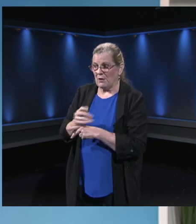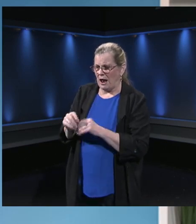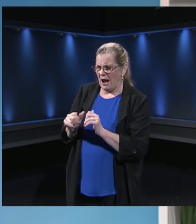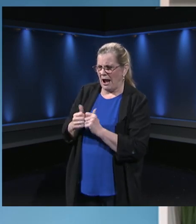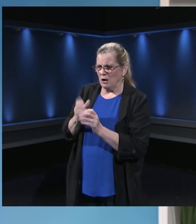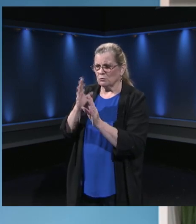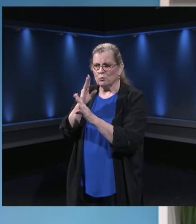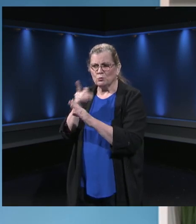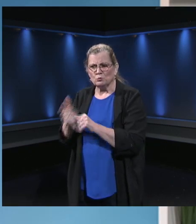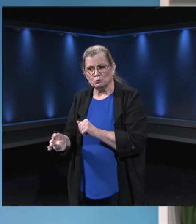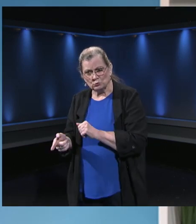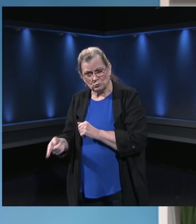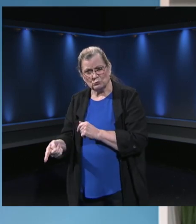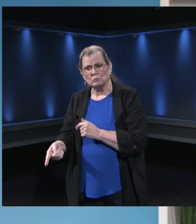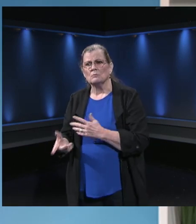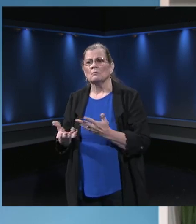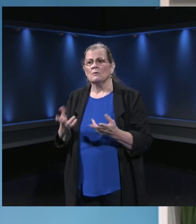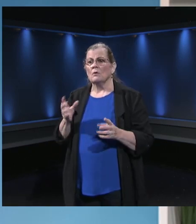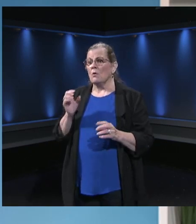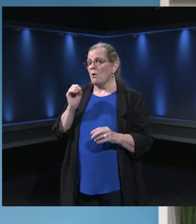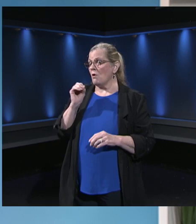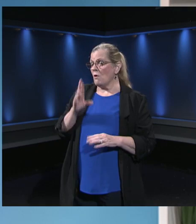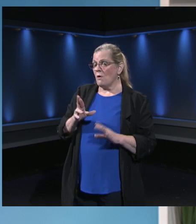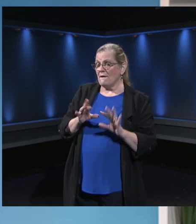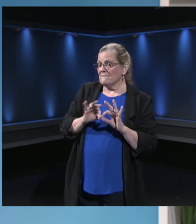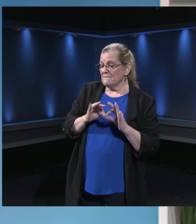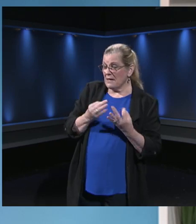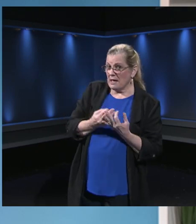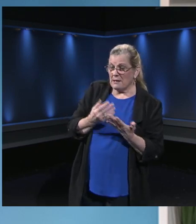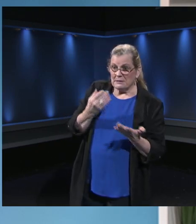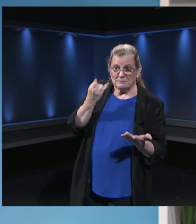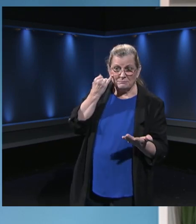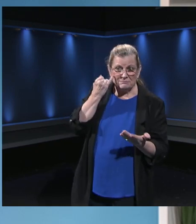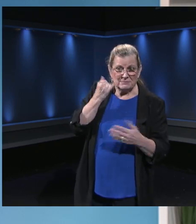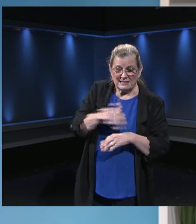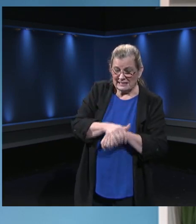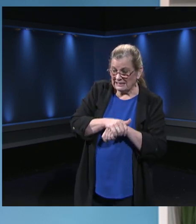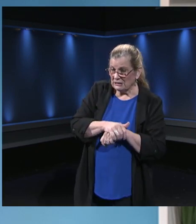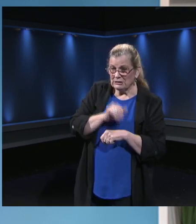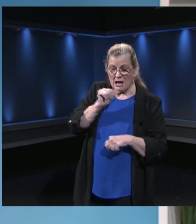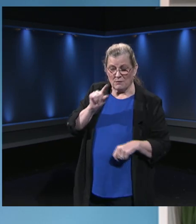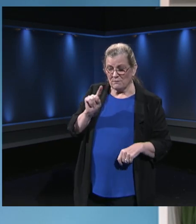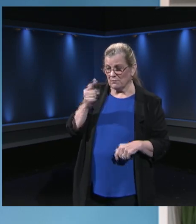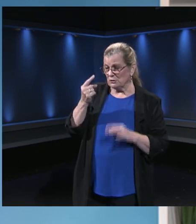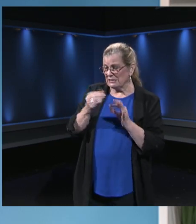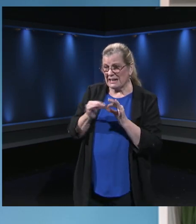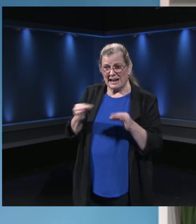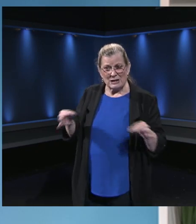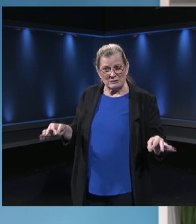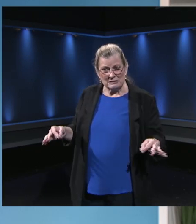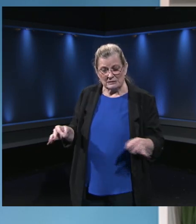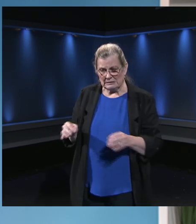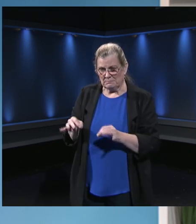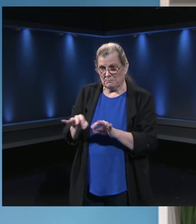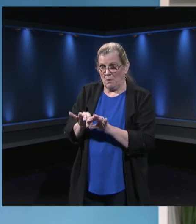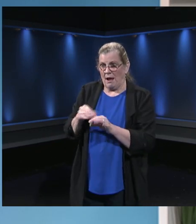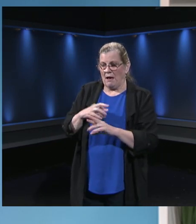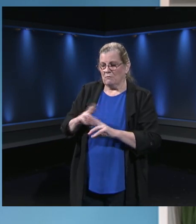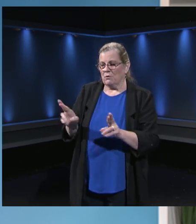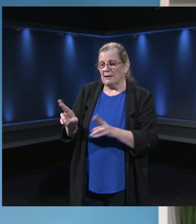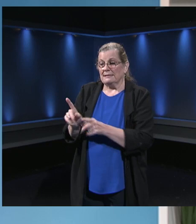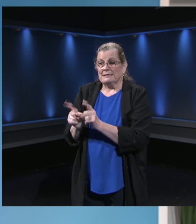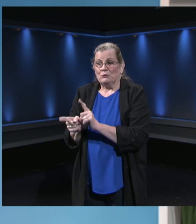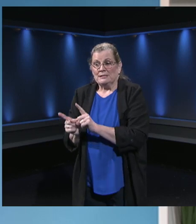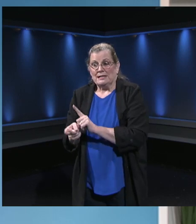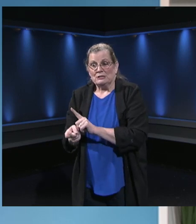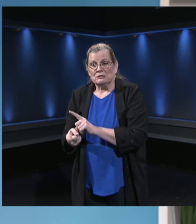line as well. So families who are not, where English is not their first language can get some translation support on the line when they call that parent help And